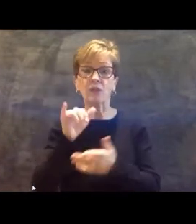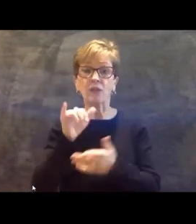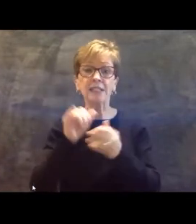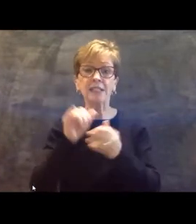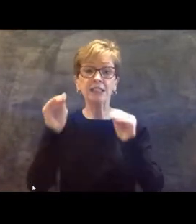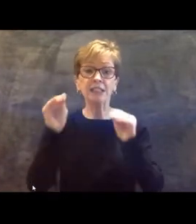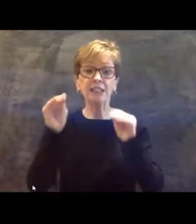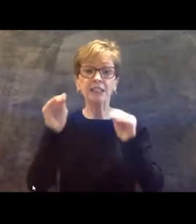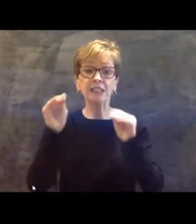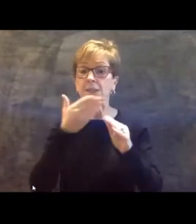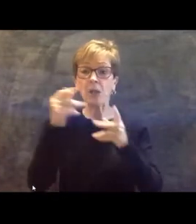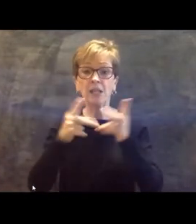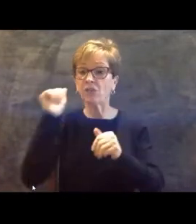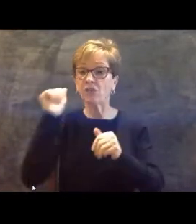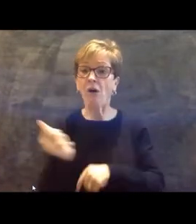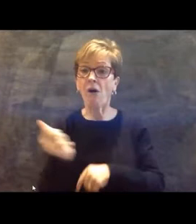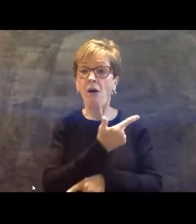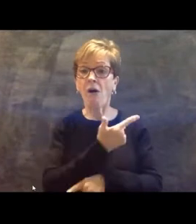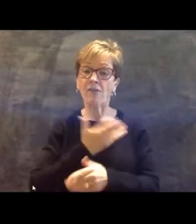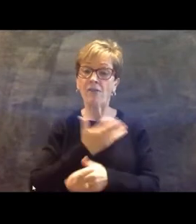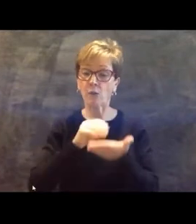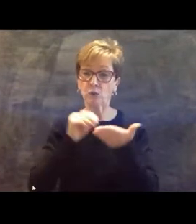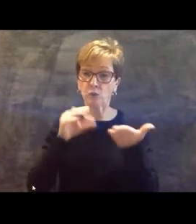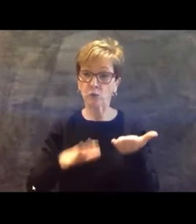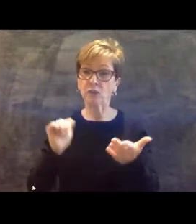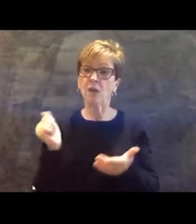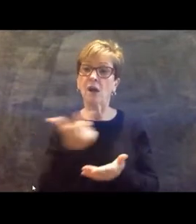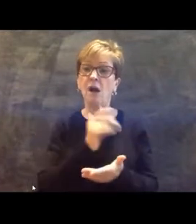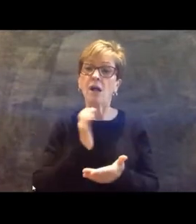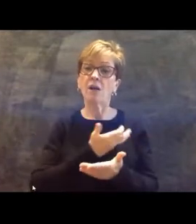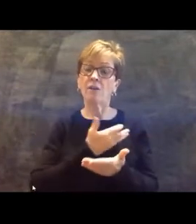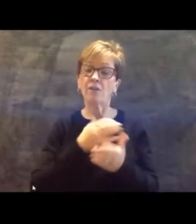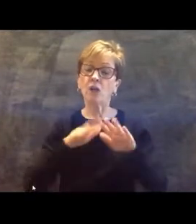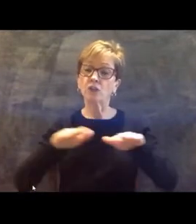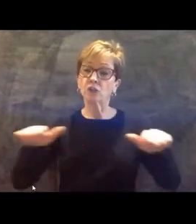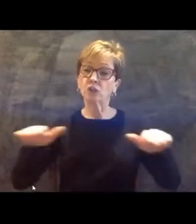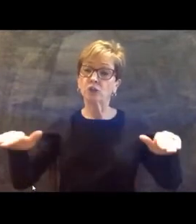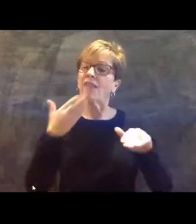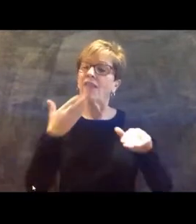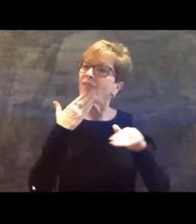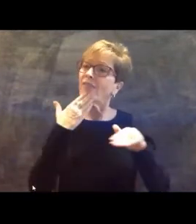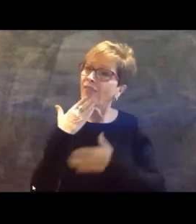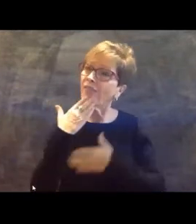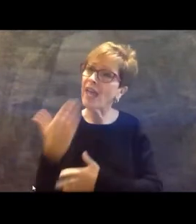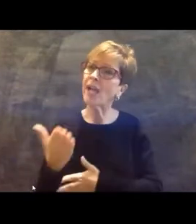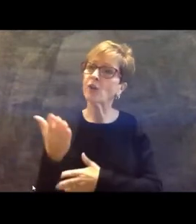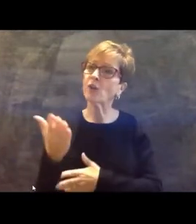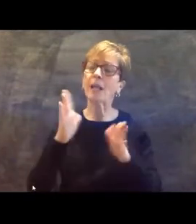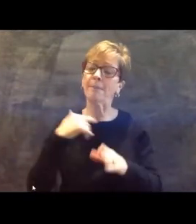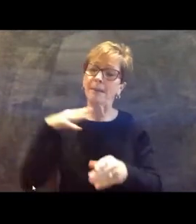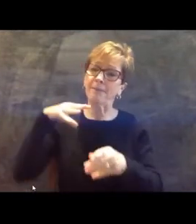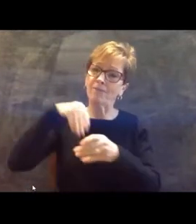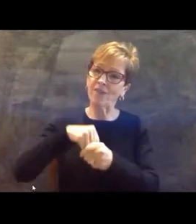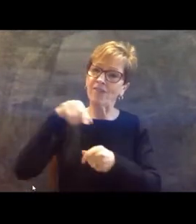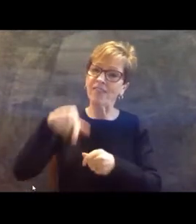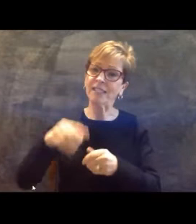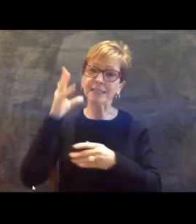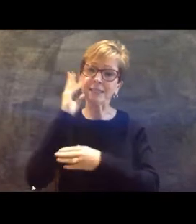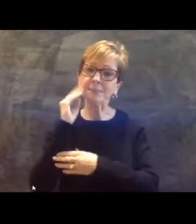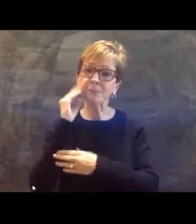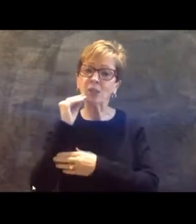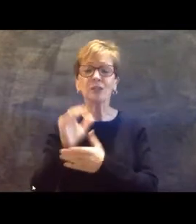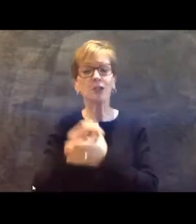of our students and all of our children. Thanks so much for letting me be part of this experience today and congratulations again on this